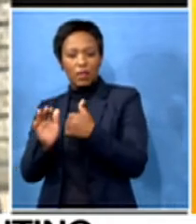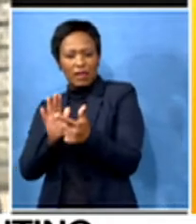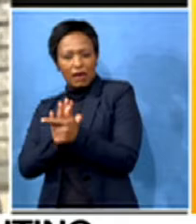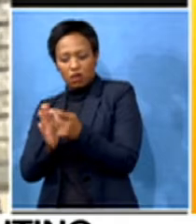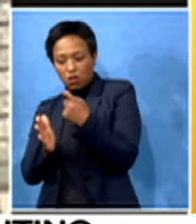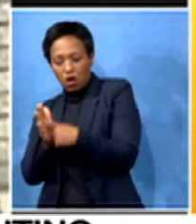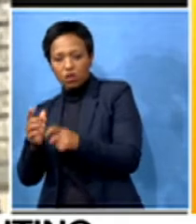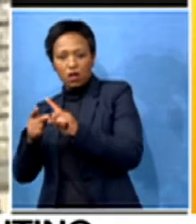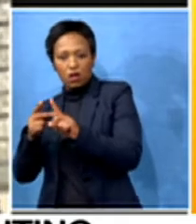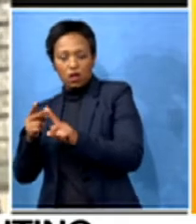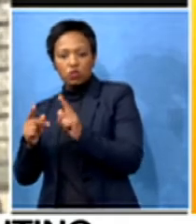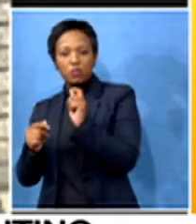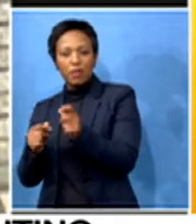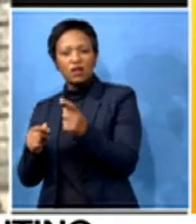paid?